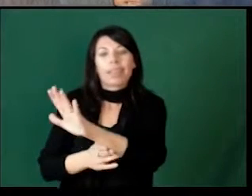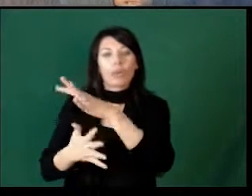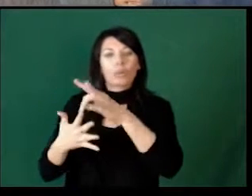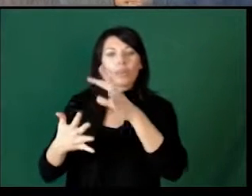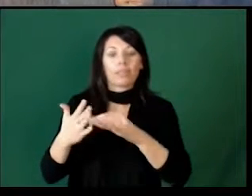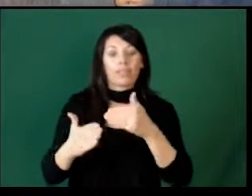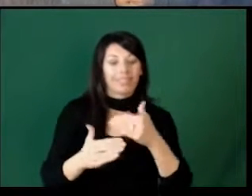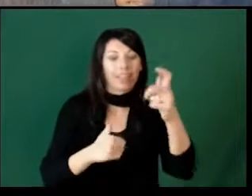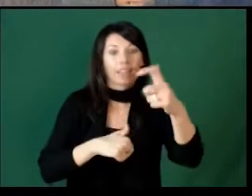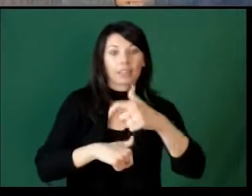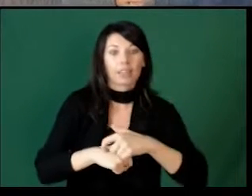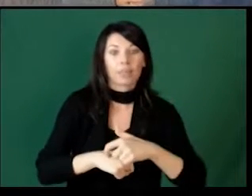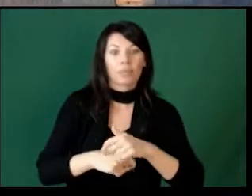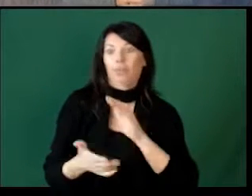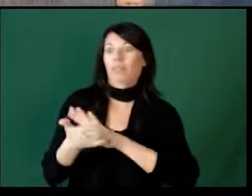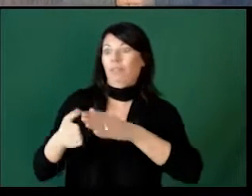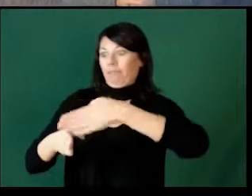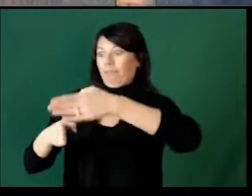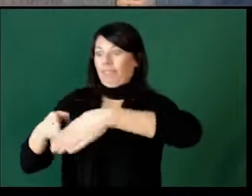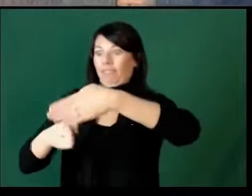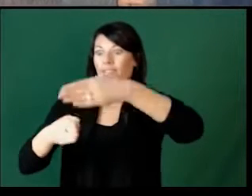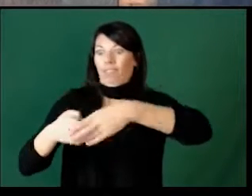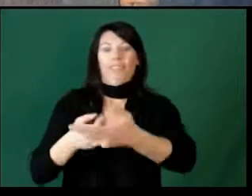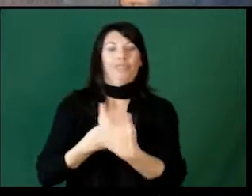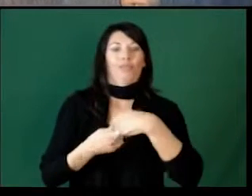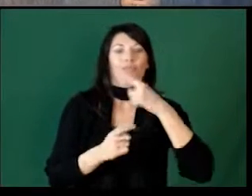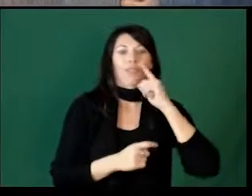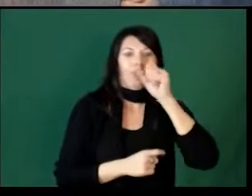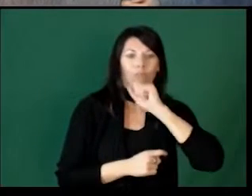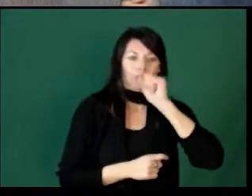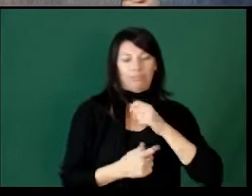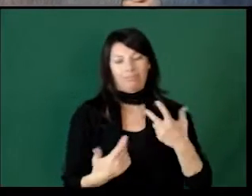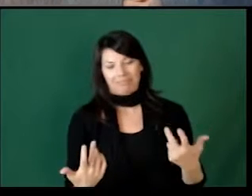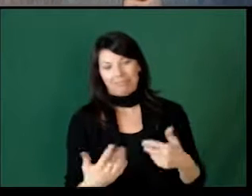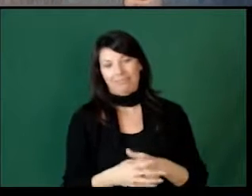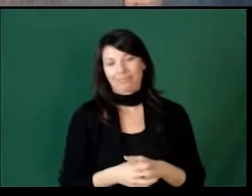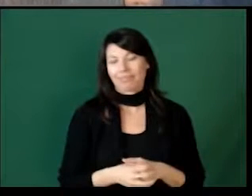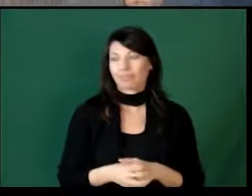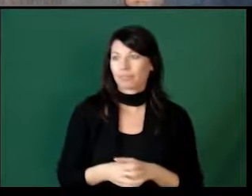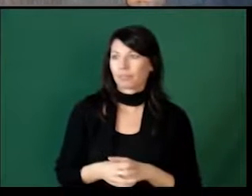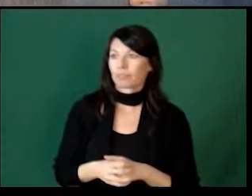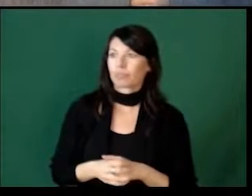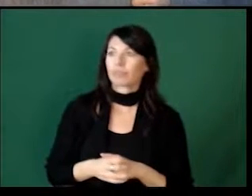choice. The next time they're more likely to do what it is that you've asked them to do.